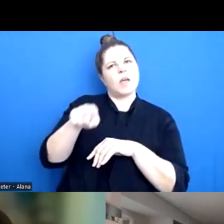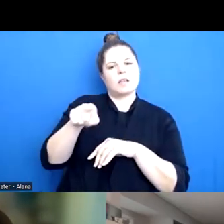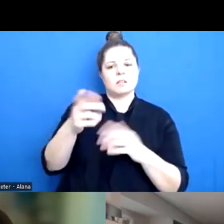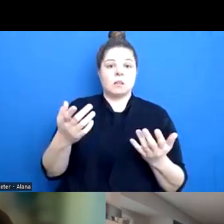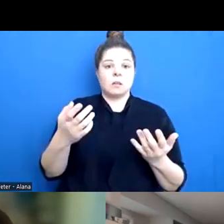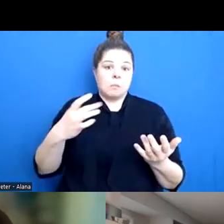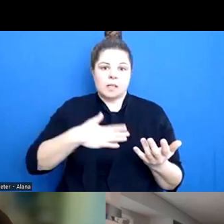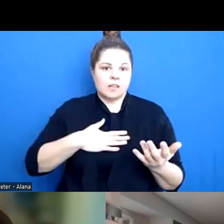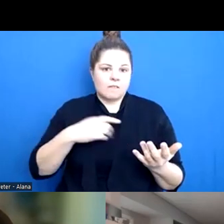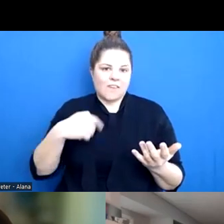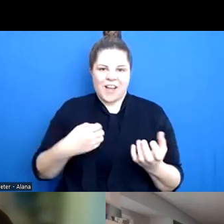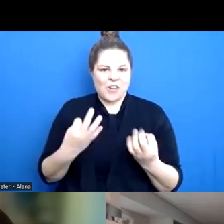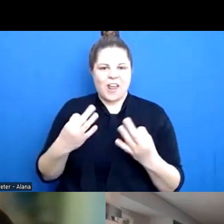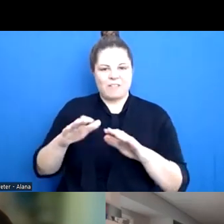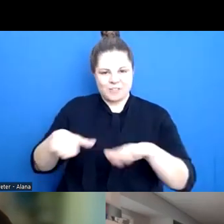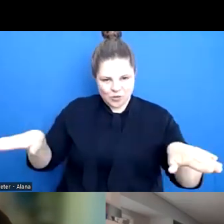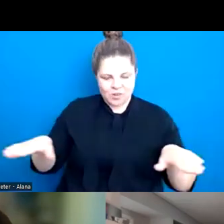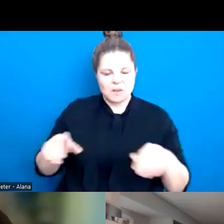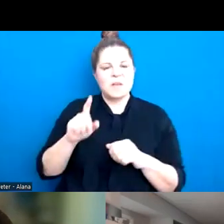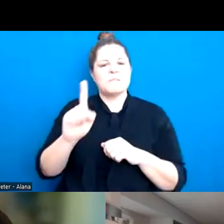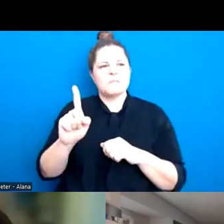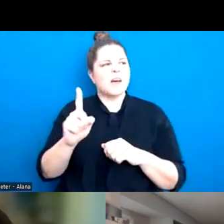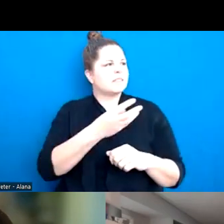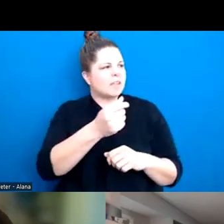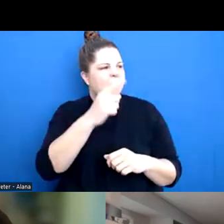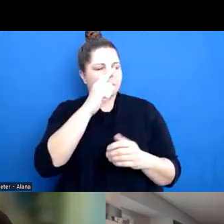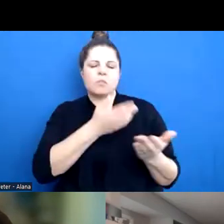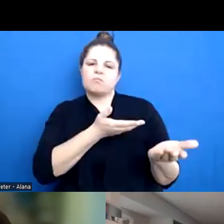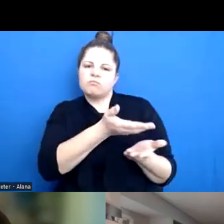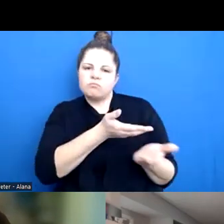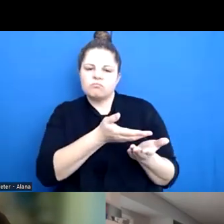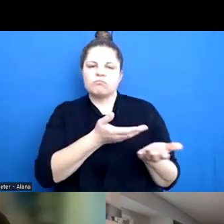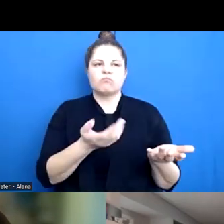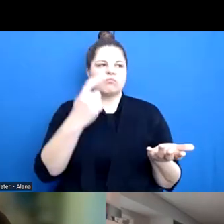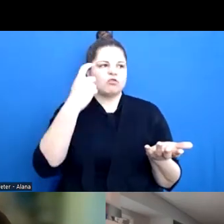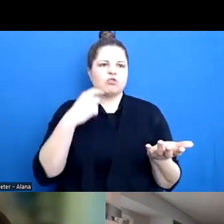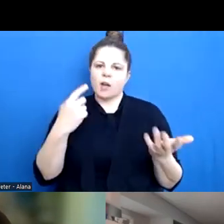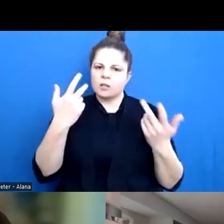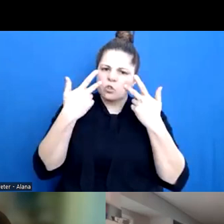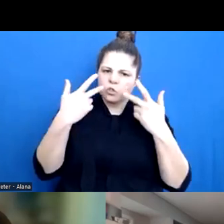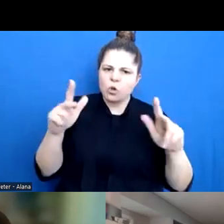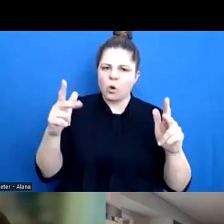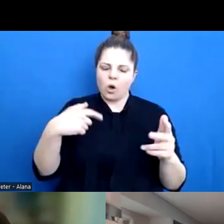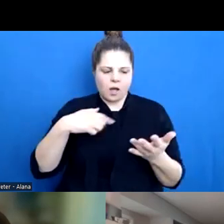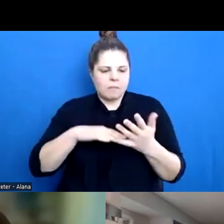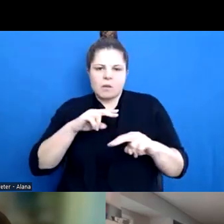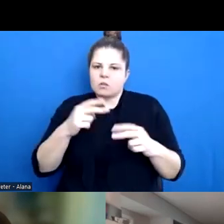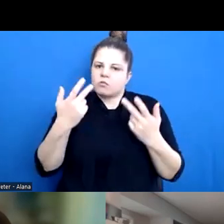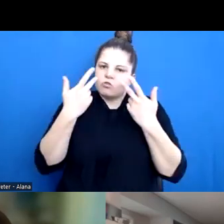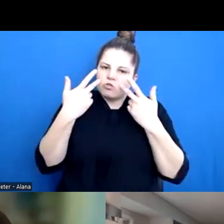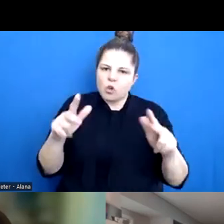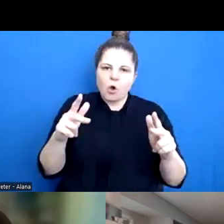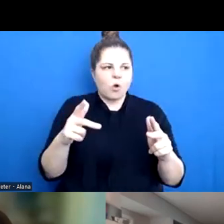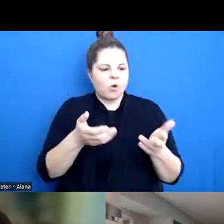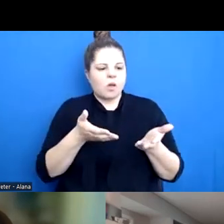child, but I know that I've had conversations with some people who try to model and practice consent as much as they can as parents. And with those kind of